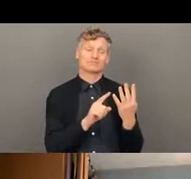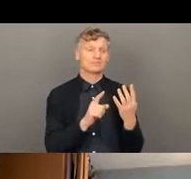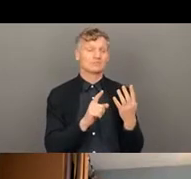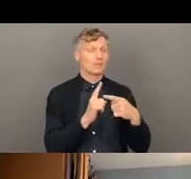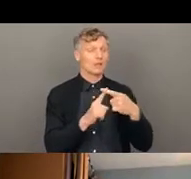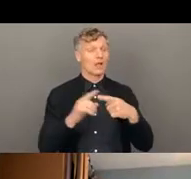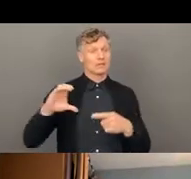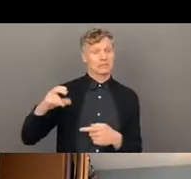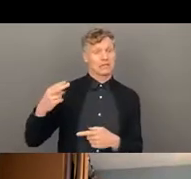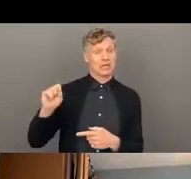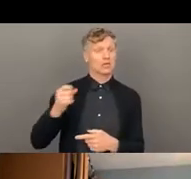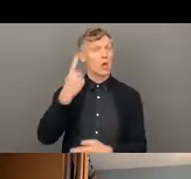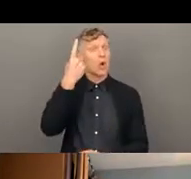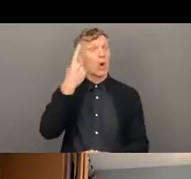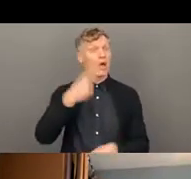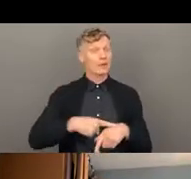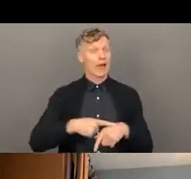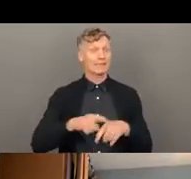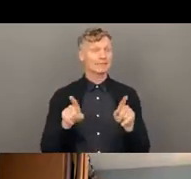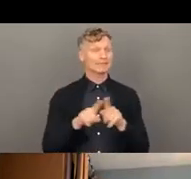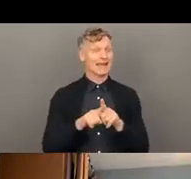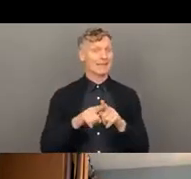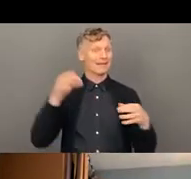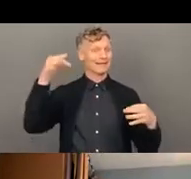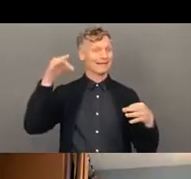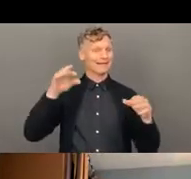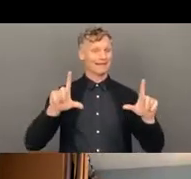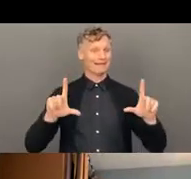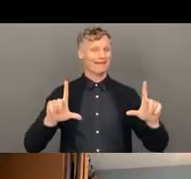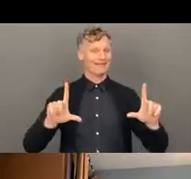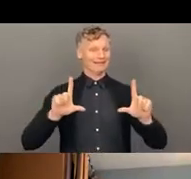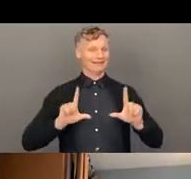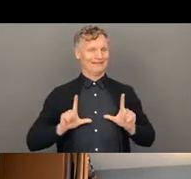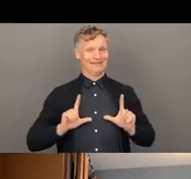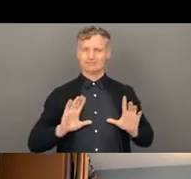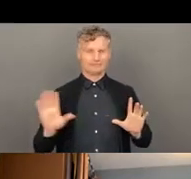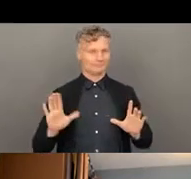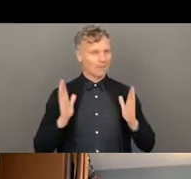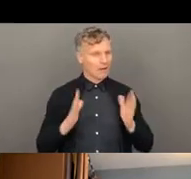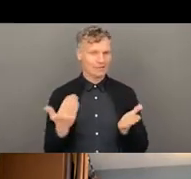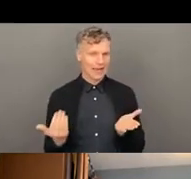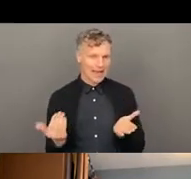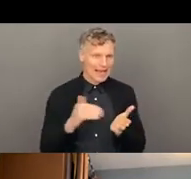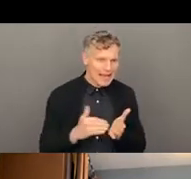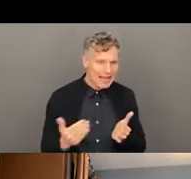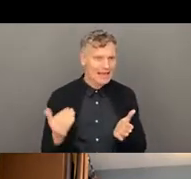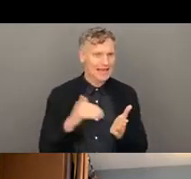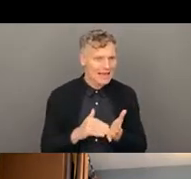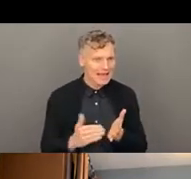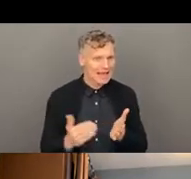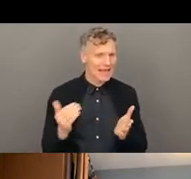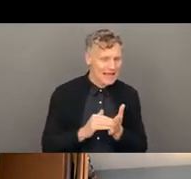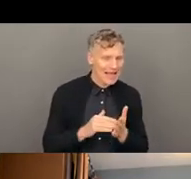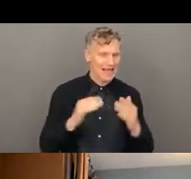as a continuous reminder on the focus on meaningful participation. So you're re,